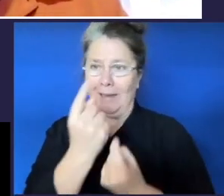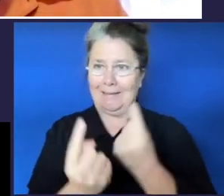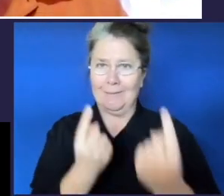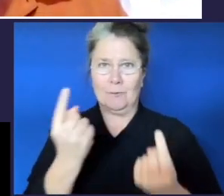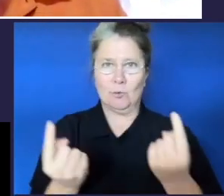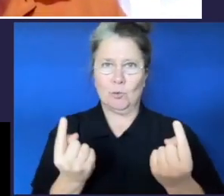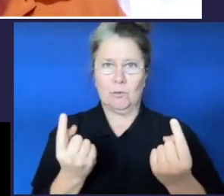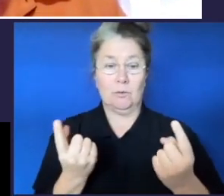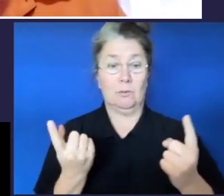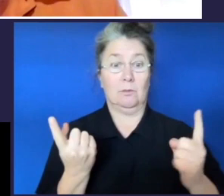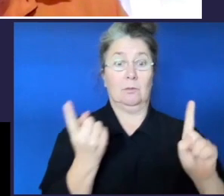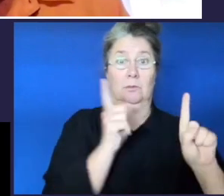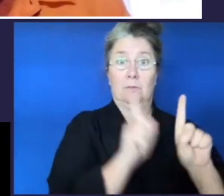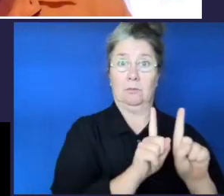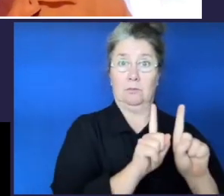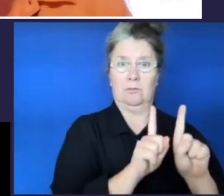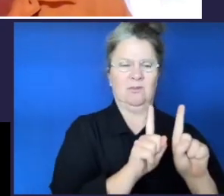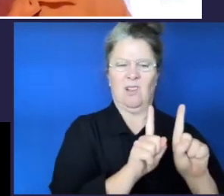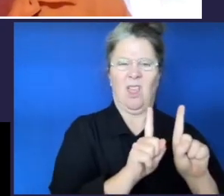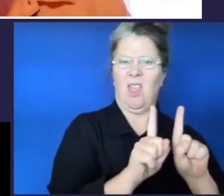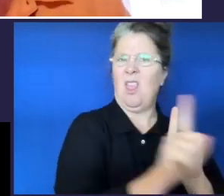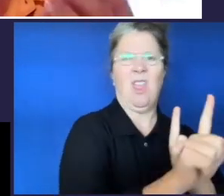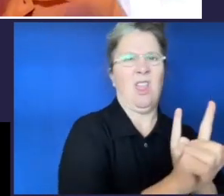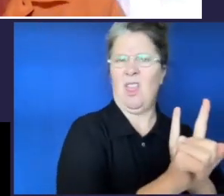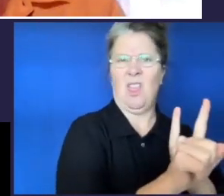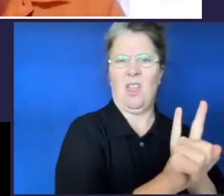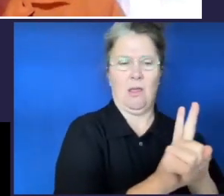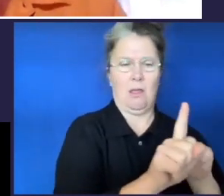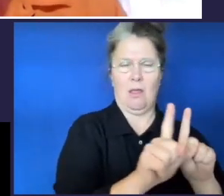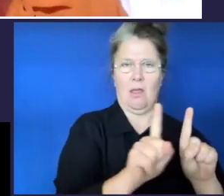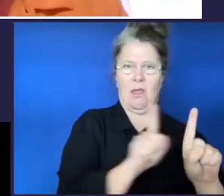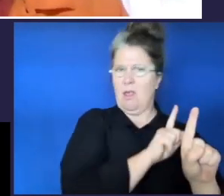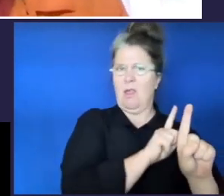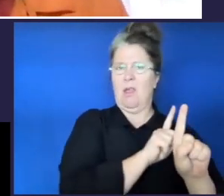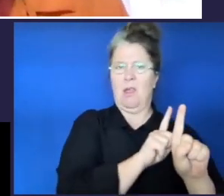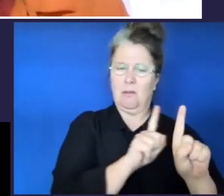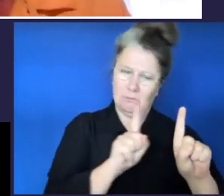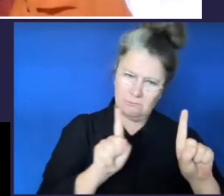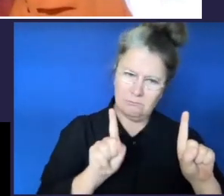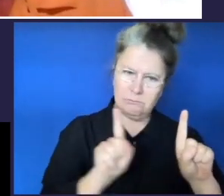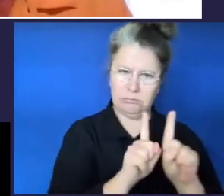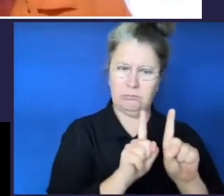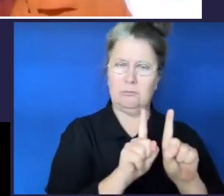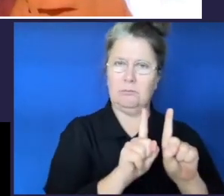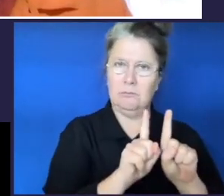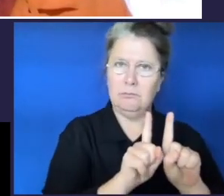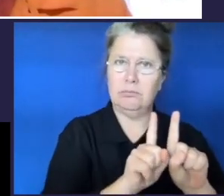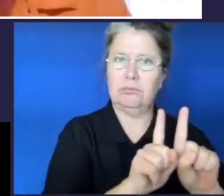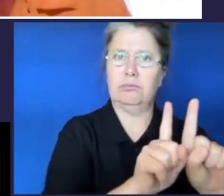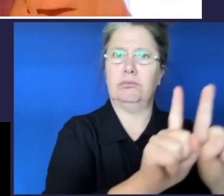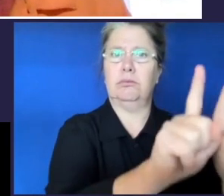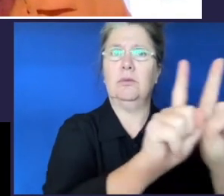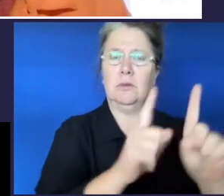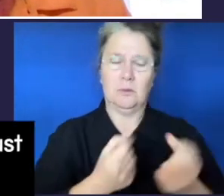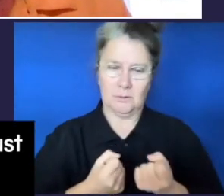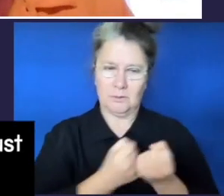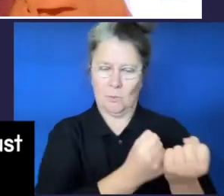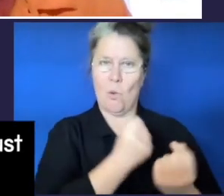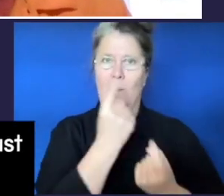one one up in front or one at the back it's about walking getting together together and supporting individuals